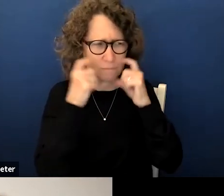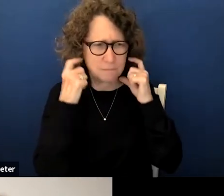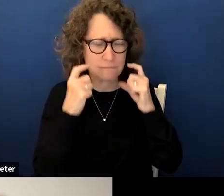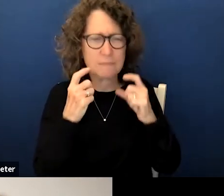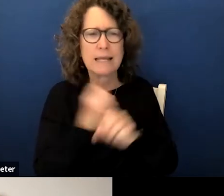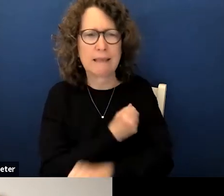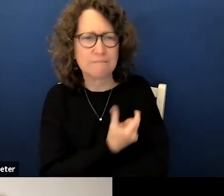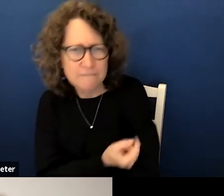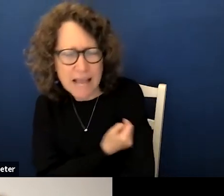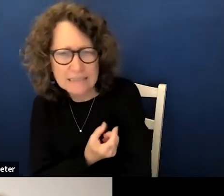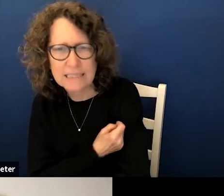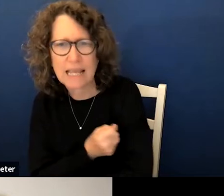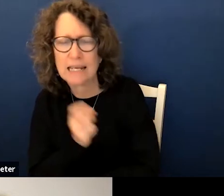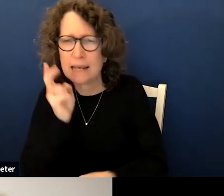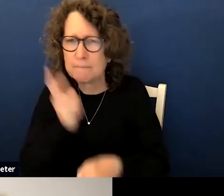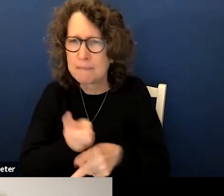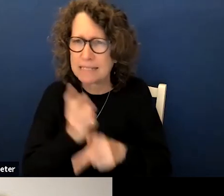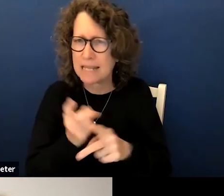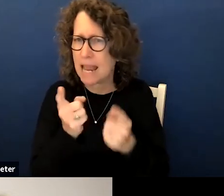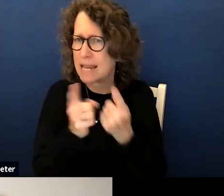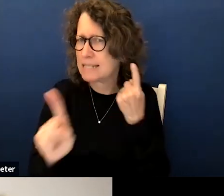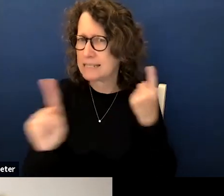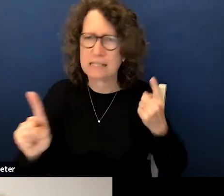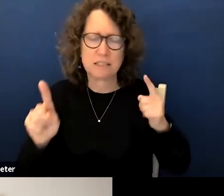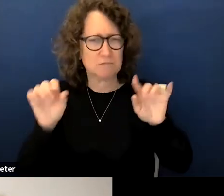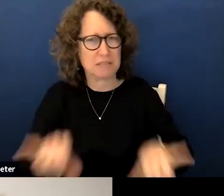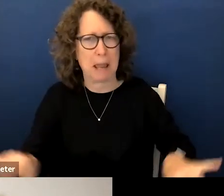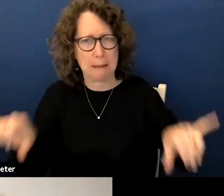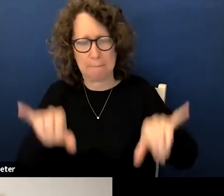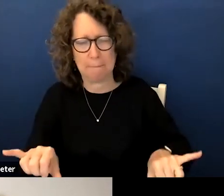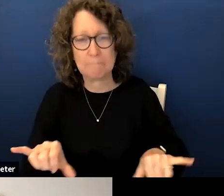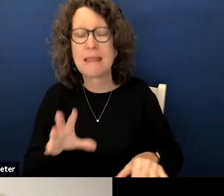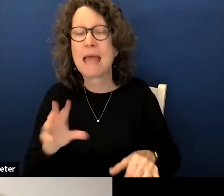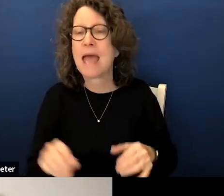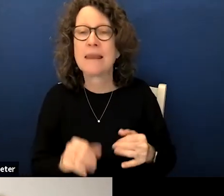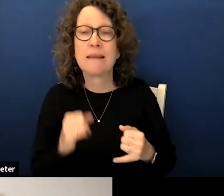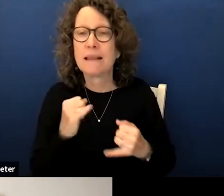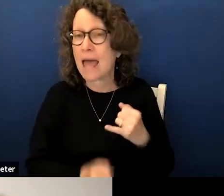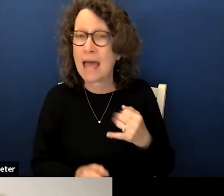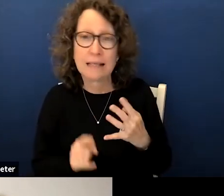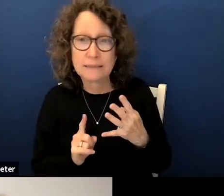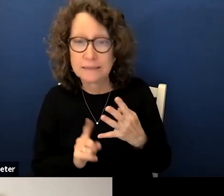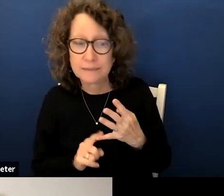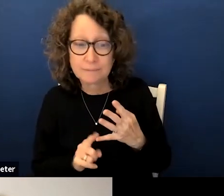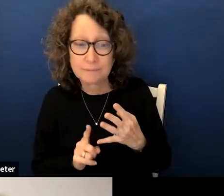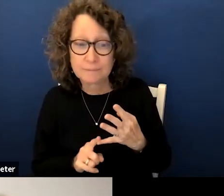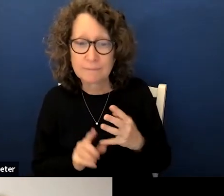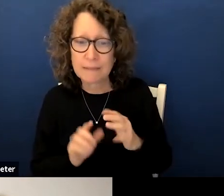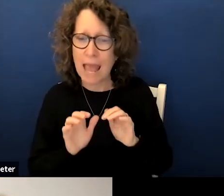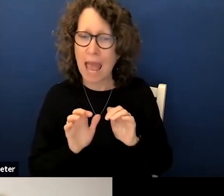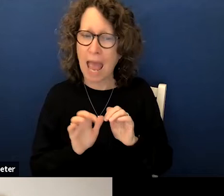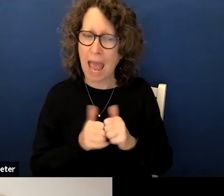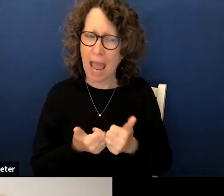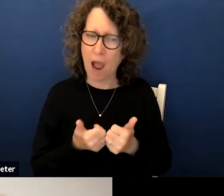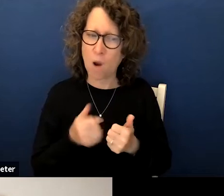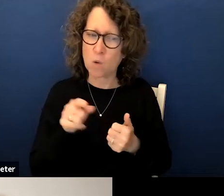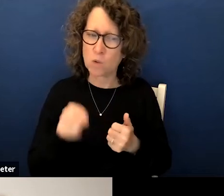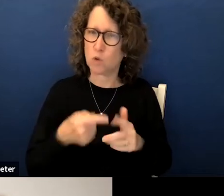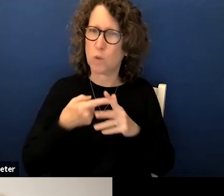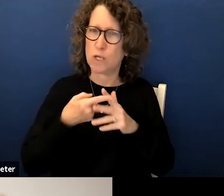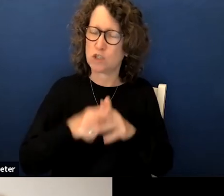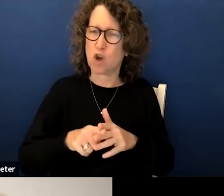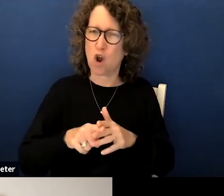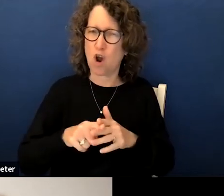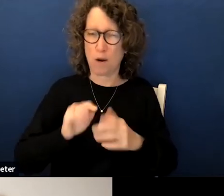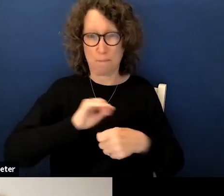vaccinated maintain distance etc and finally how does a pandemic start winding